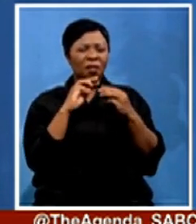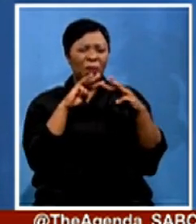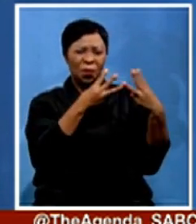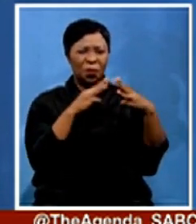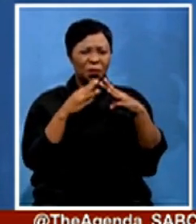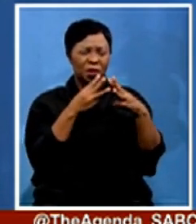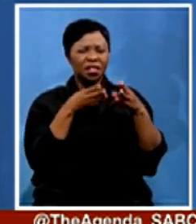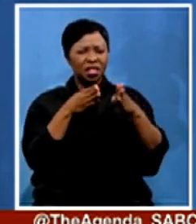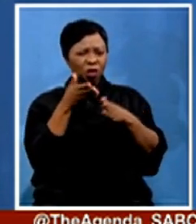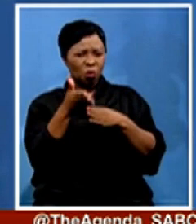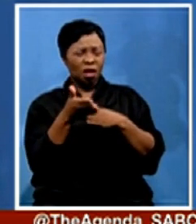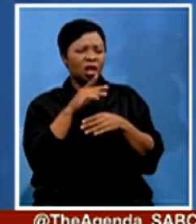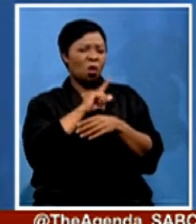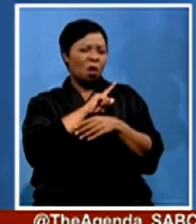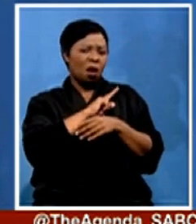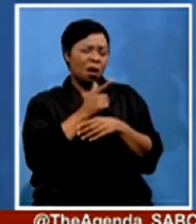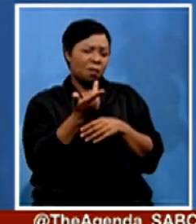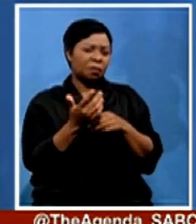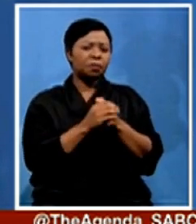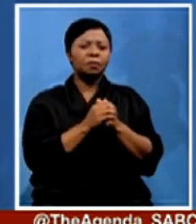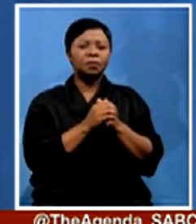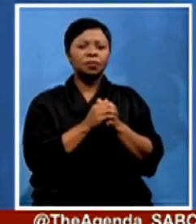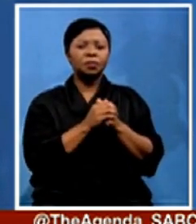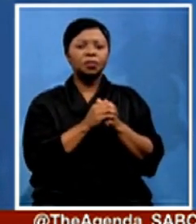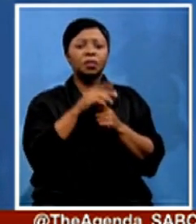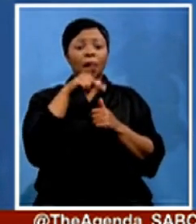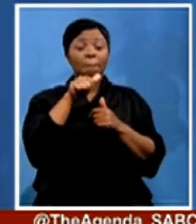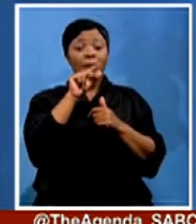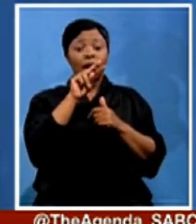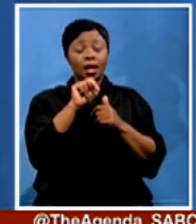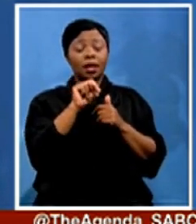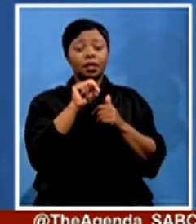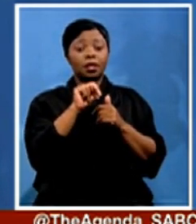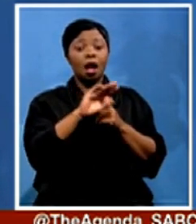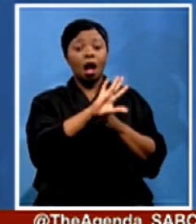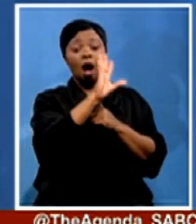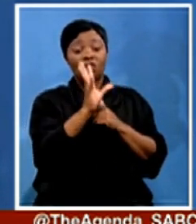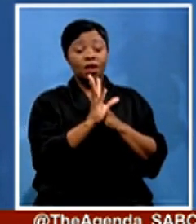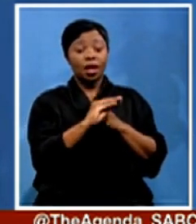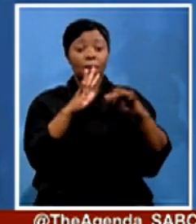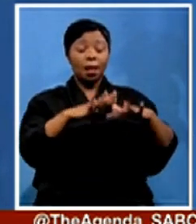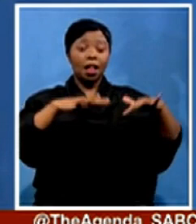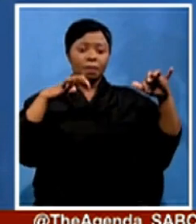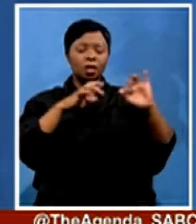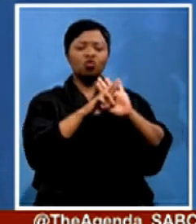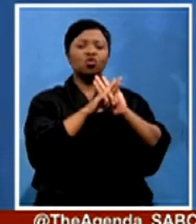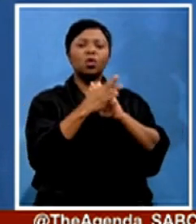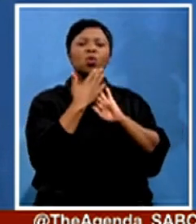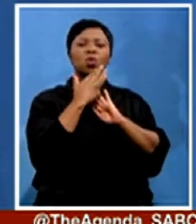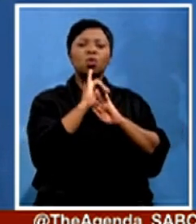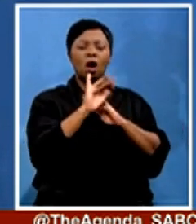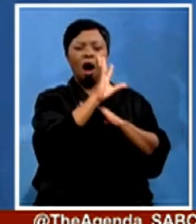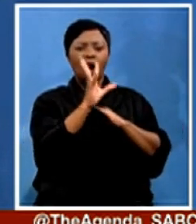As Pan-African Parliament, we represent the people of Africa. And we came together as the regional caucus